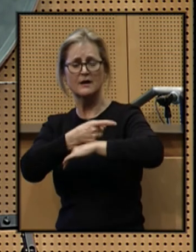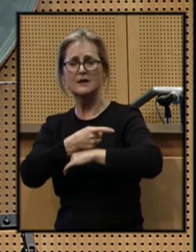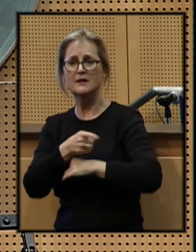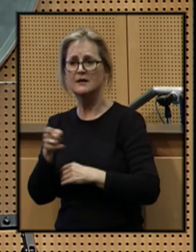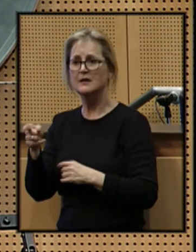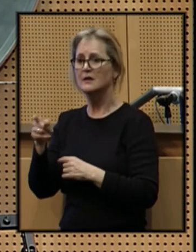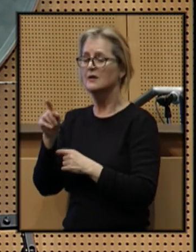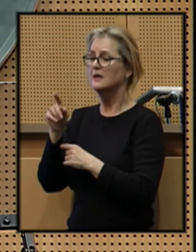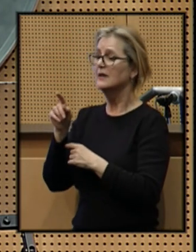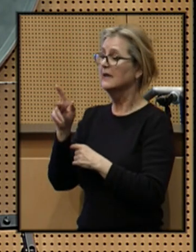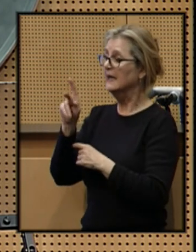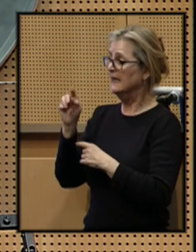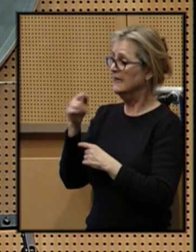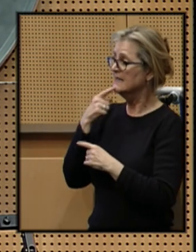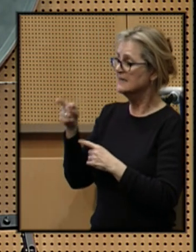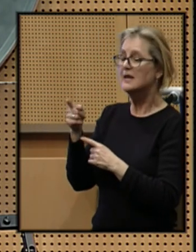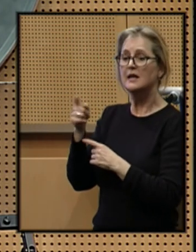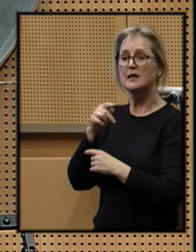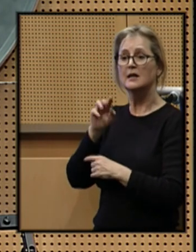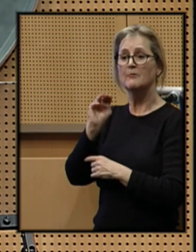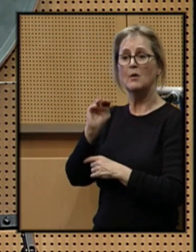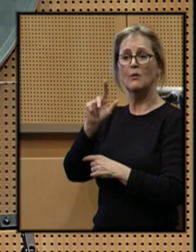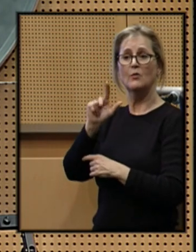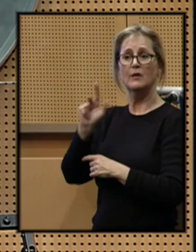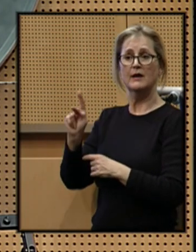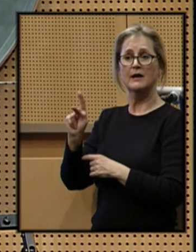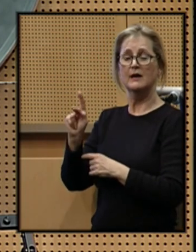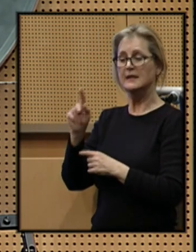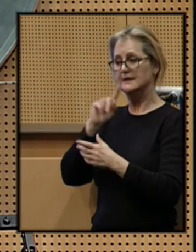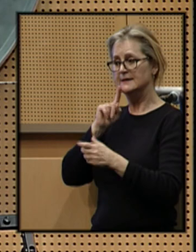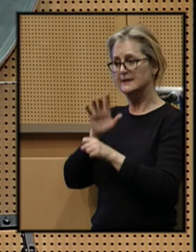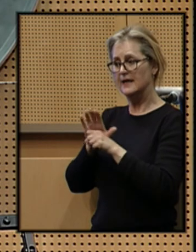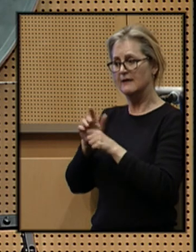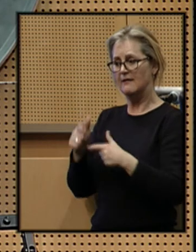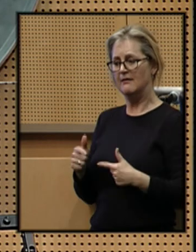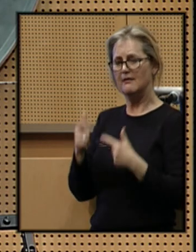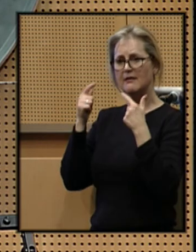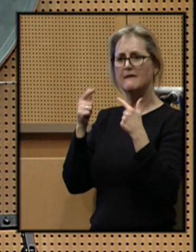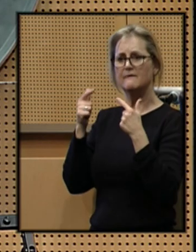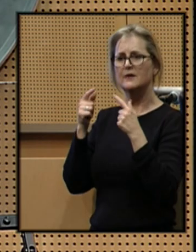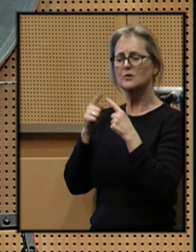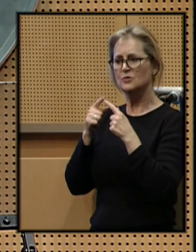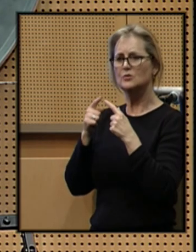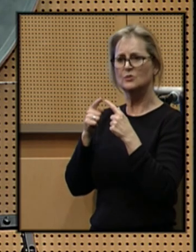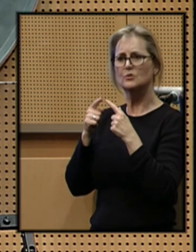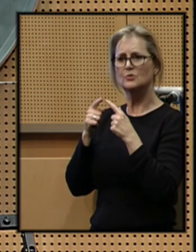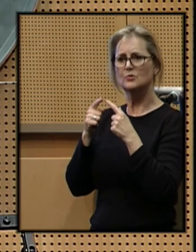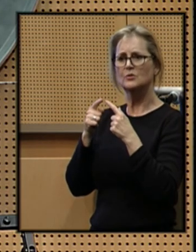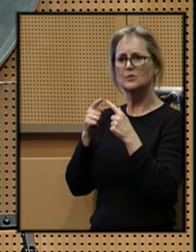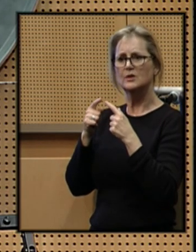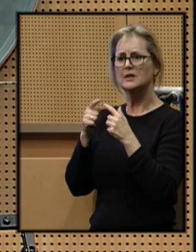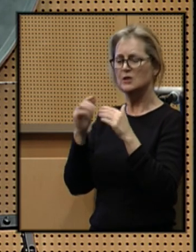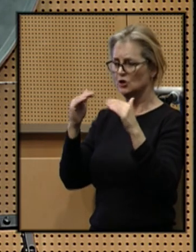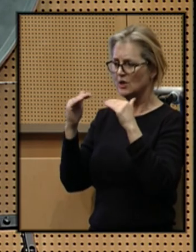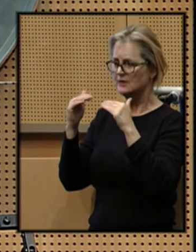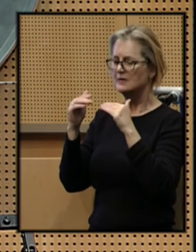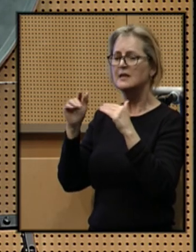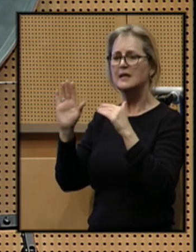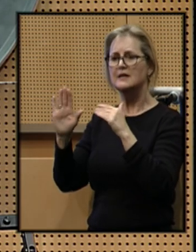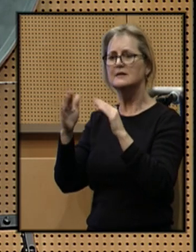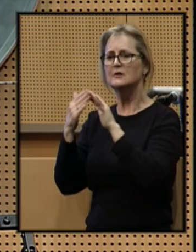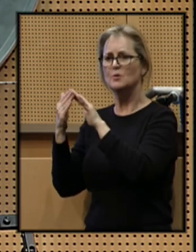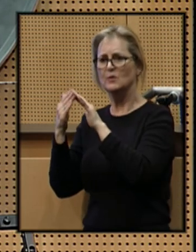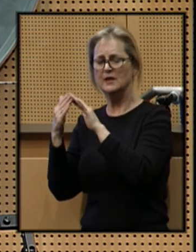He said Martin Luther King dedicated his life to love and justice between his fellow human